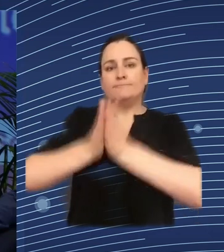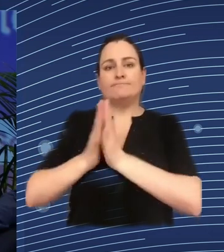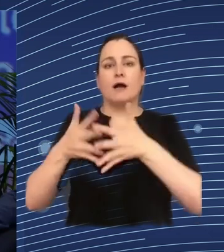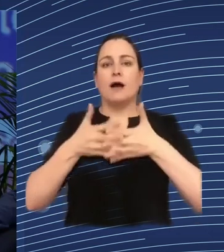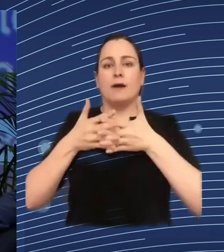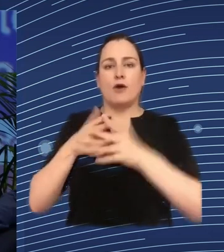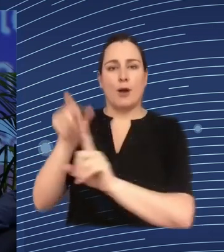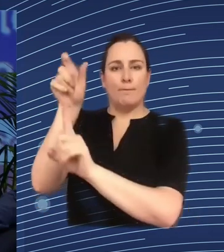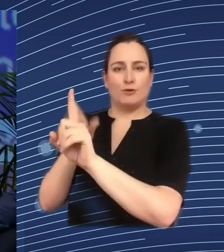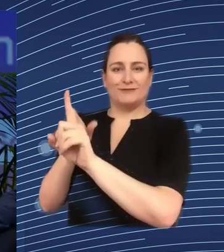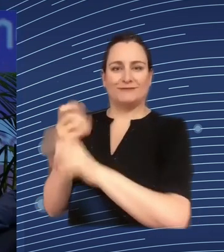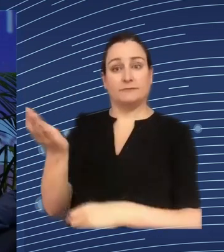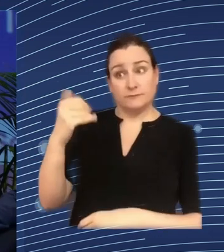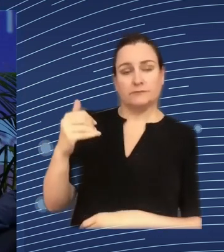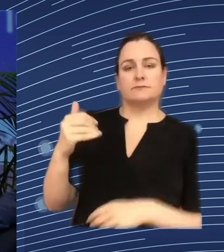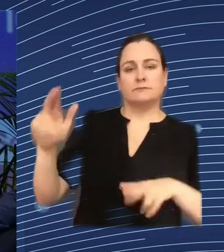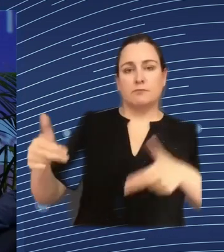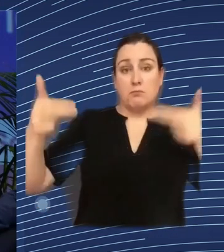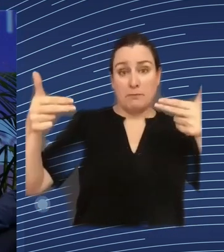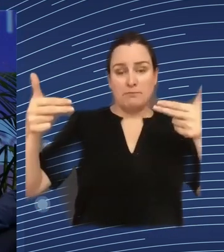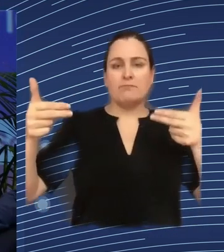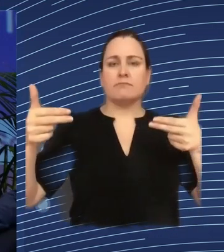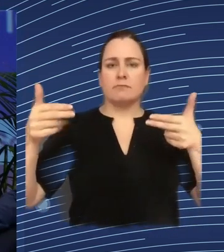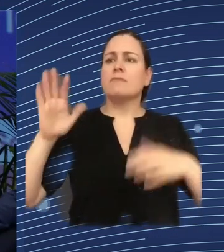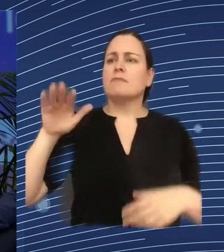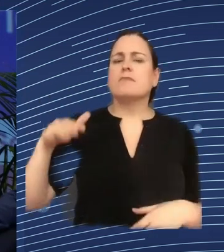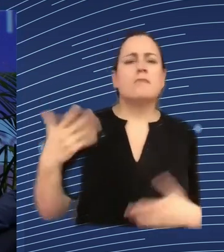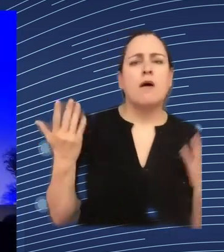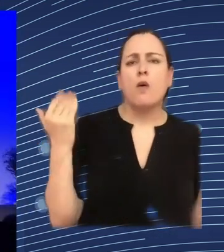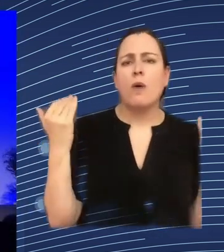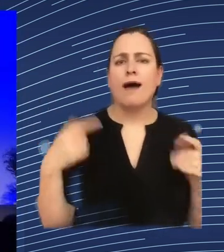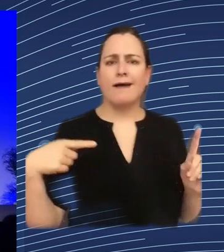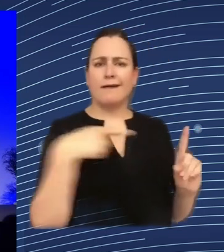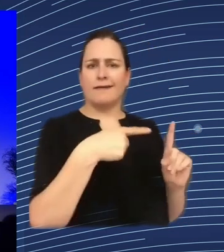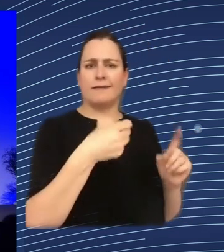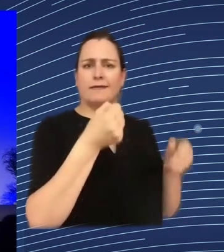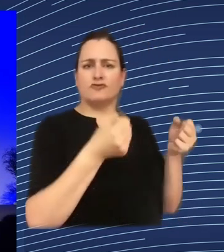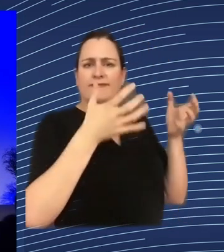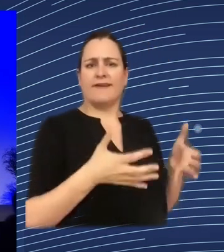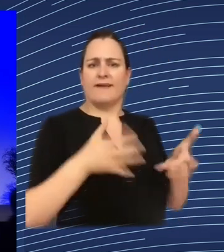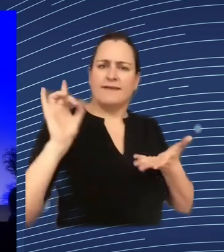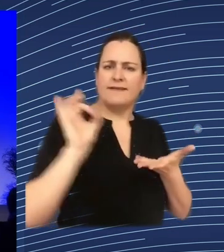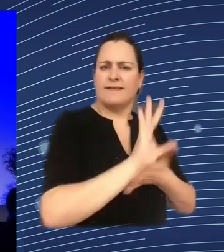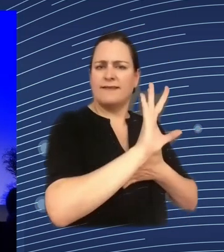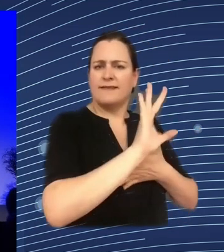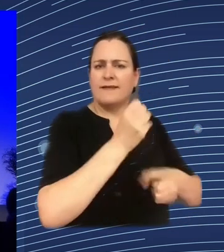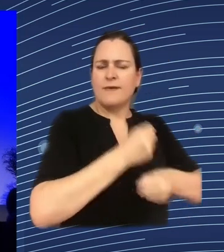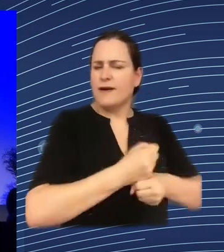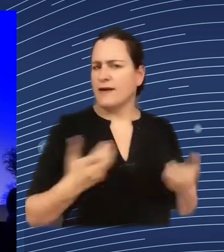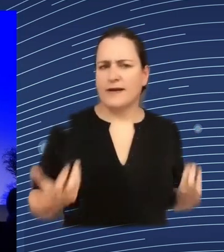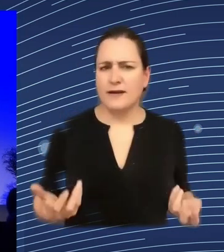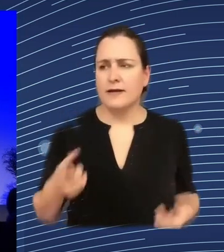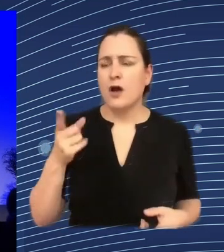was fired I'll stop there very interesting points thanks a lot for this about this you know not even managers